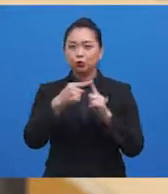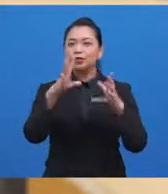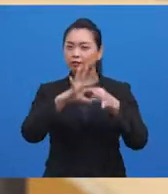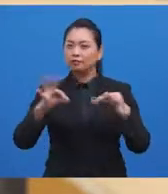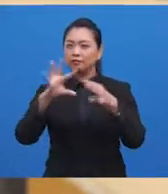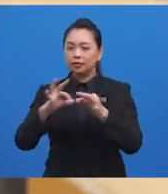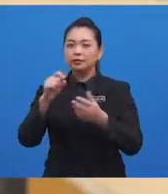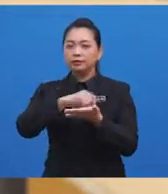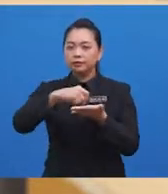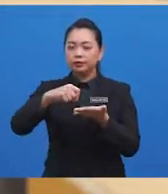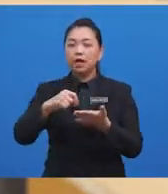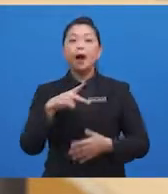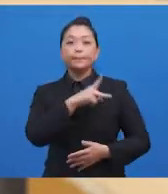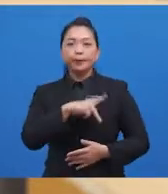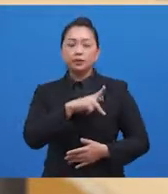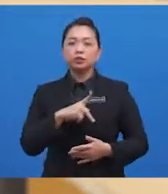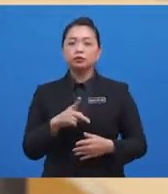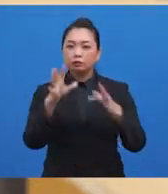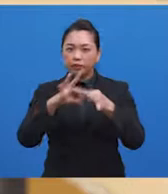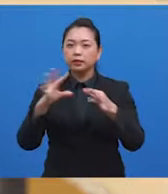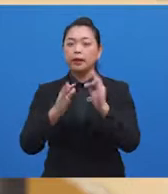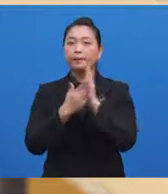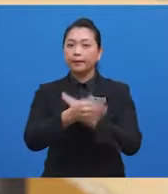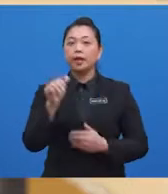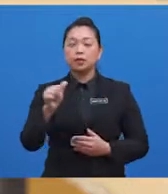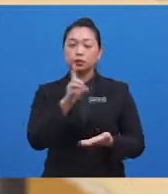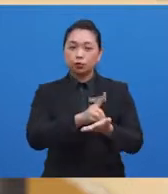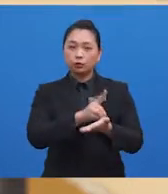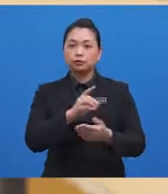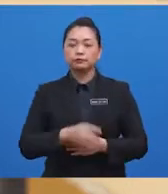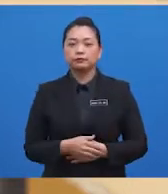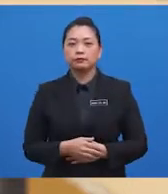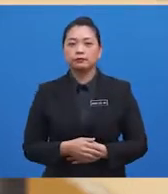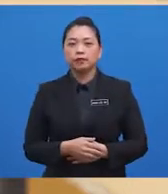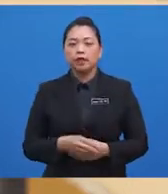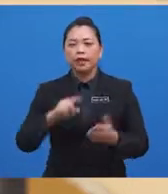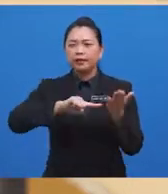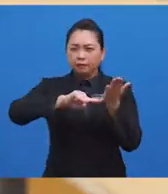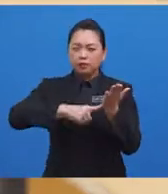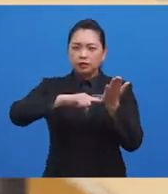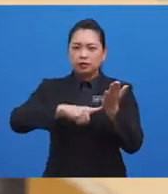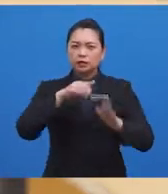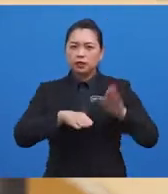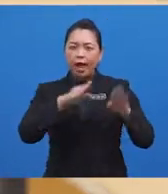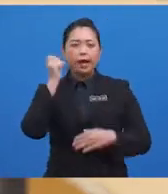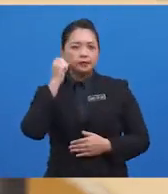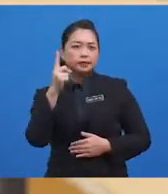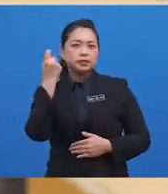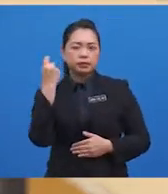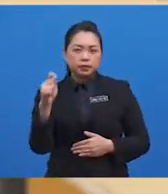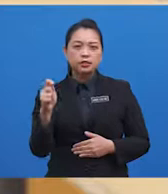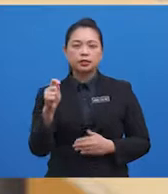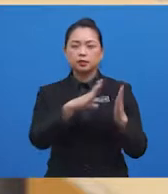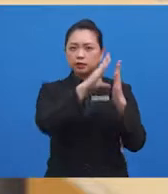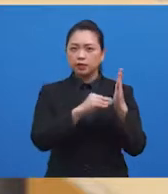written, a personal narration from a doctor. Now, as the initial step in understanding the text which